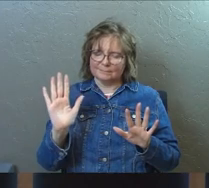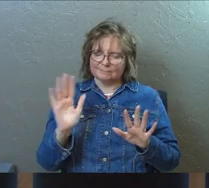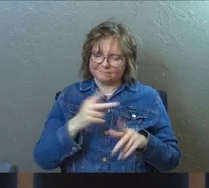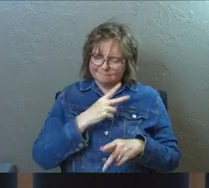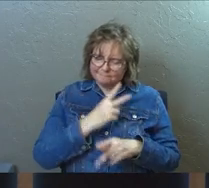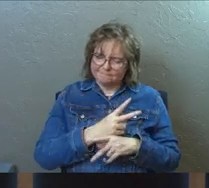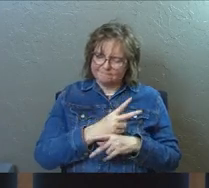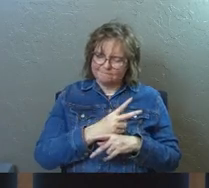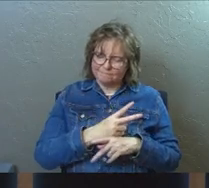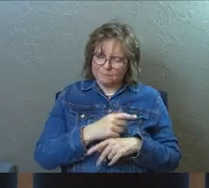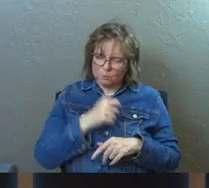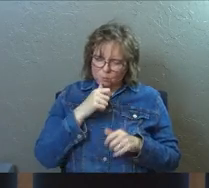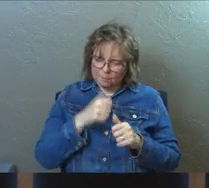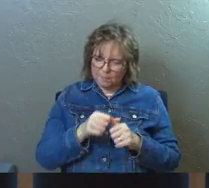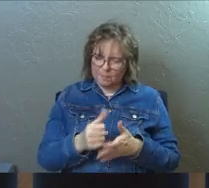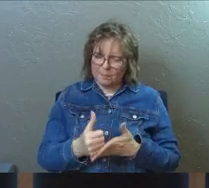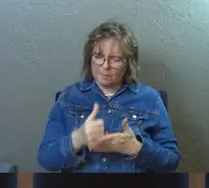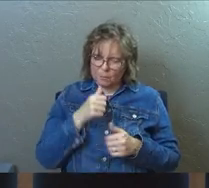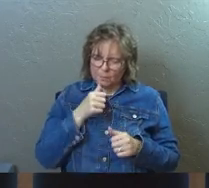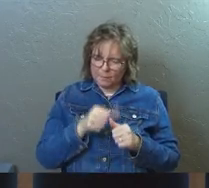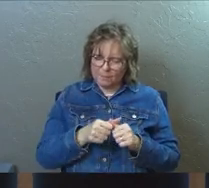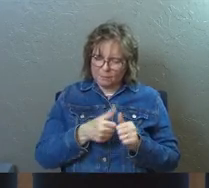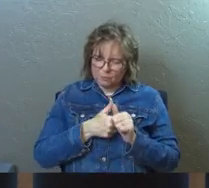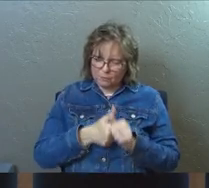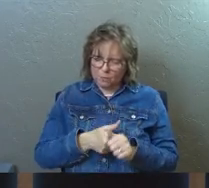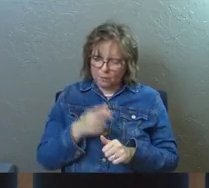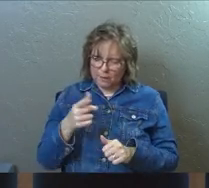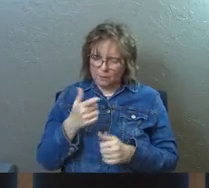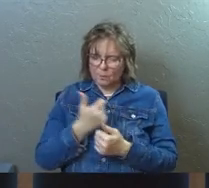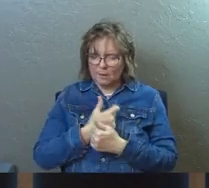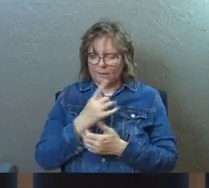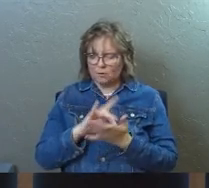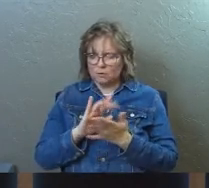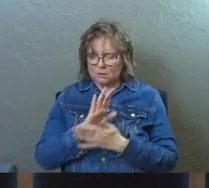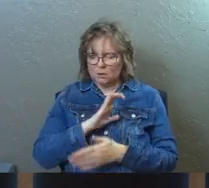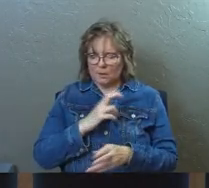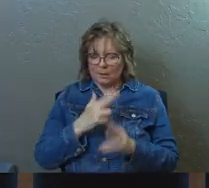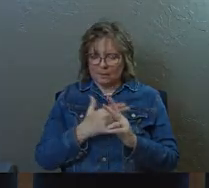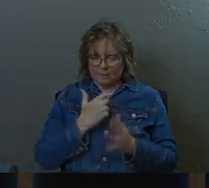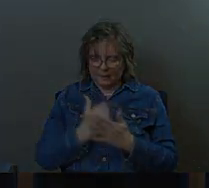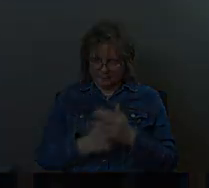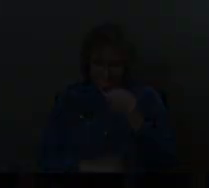us follow through and obedience. We love you, Jesus. Christ's name. Amen.